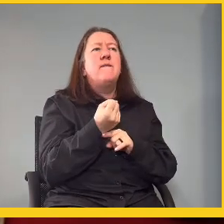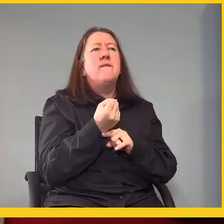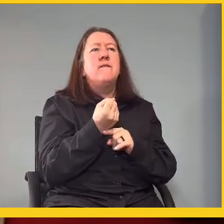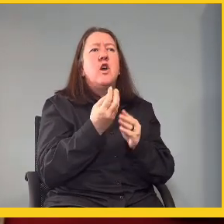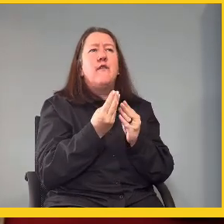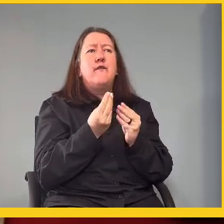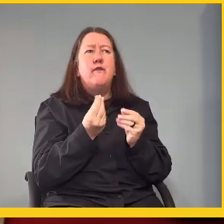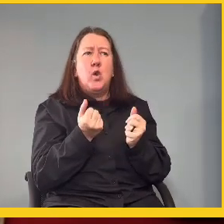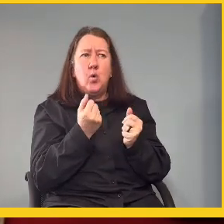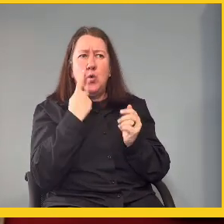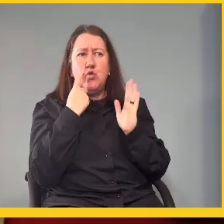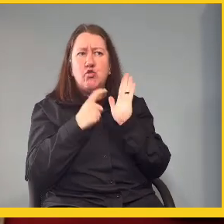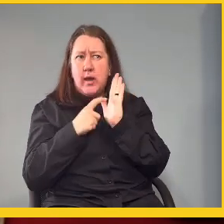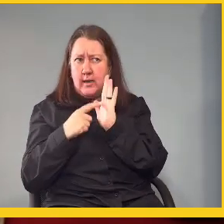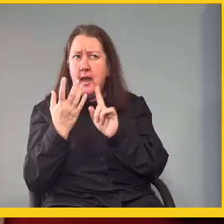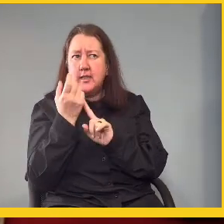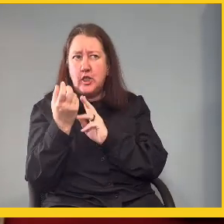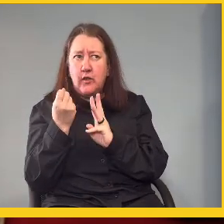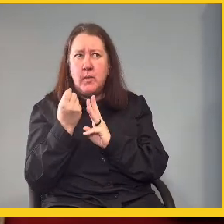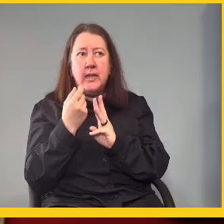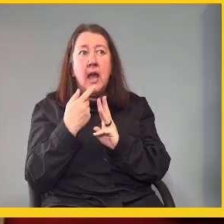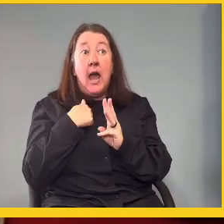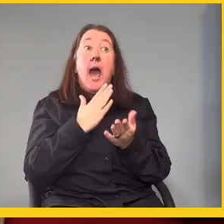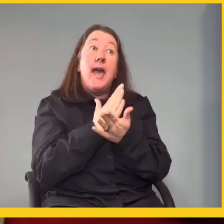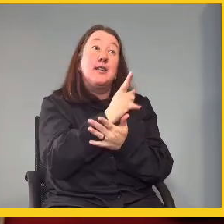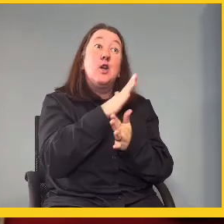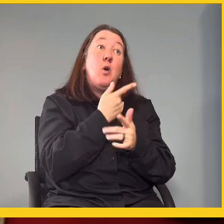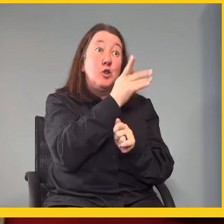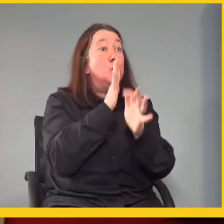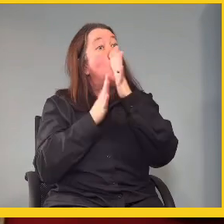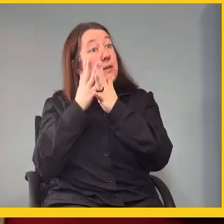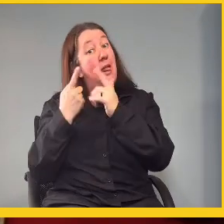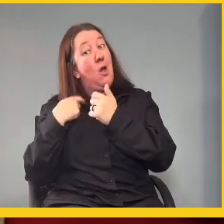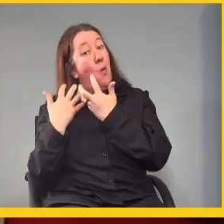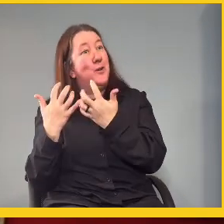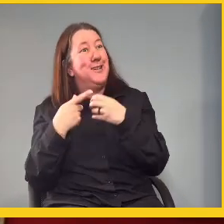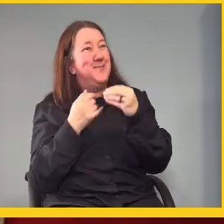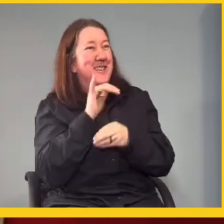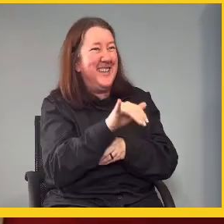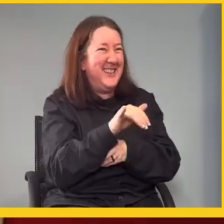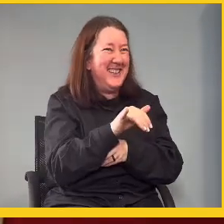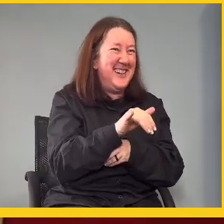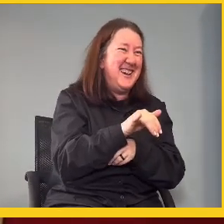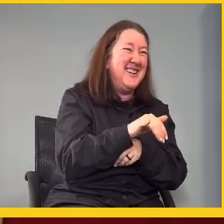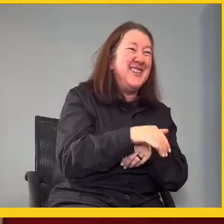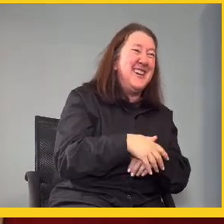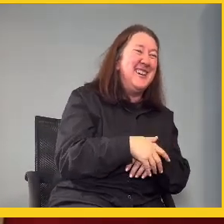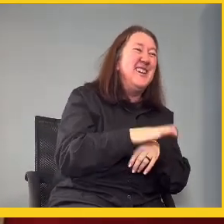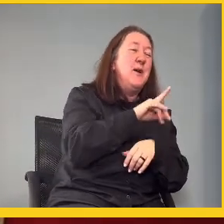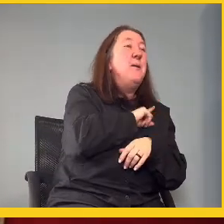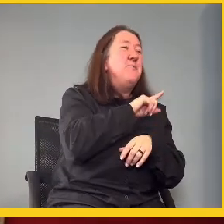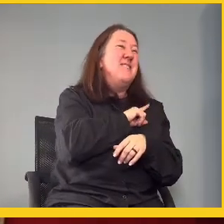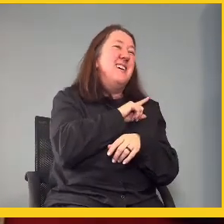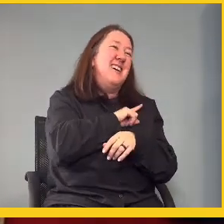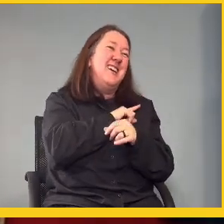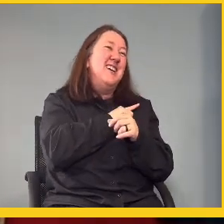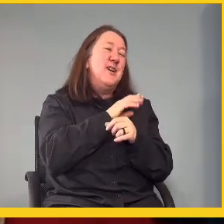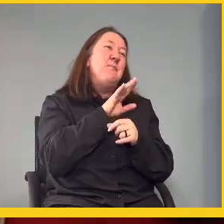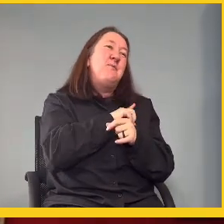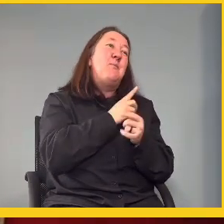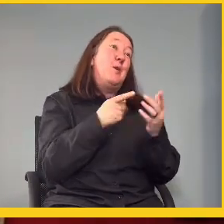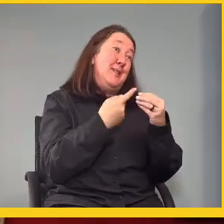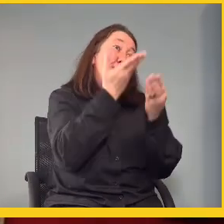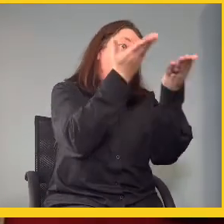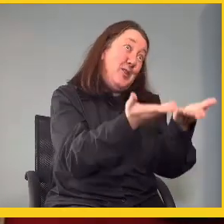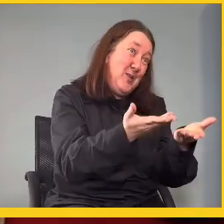recognized achievements. I actually want you to tell us our audience about that. Because... Because we are! This is